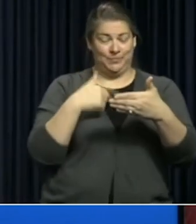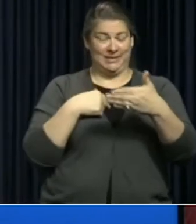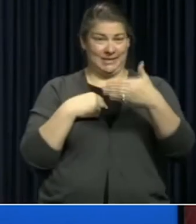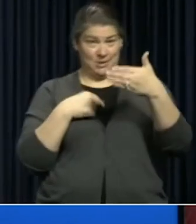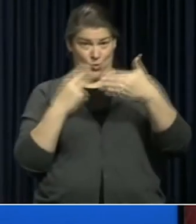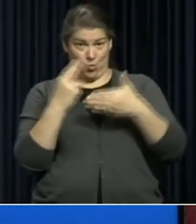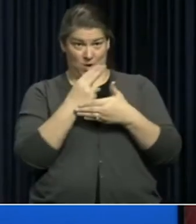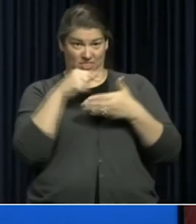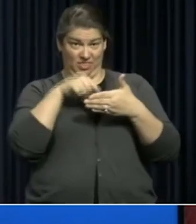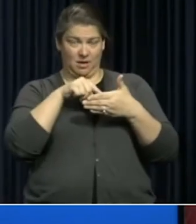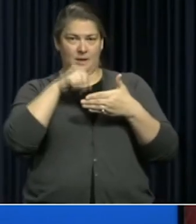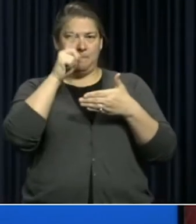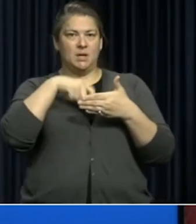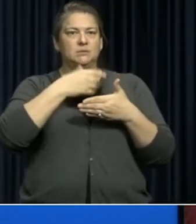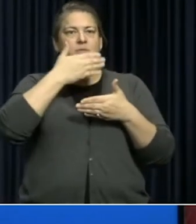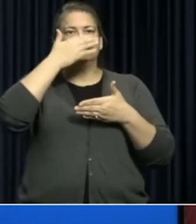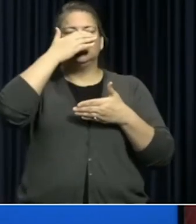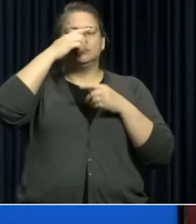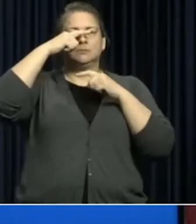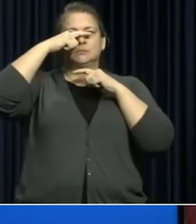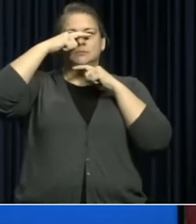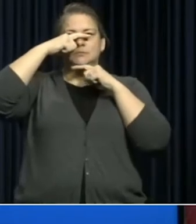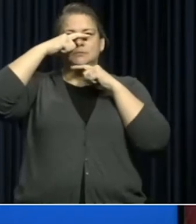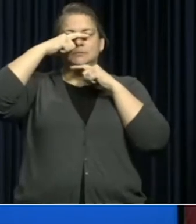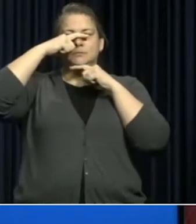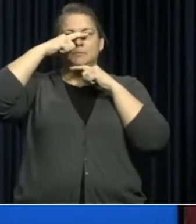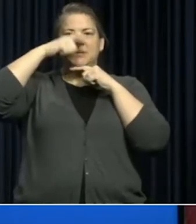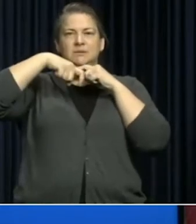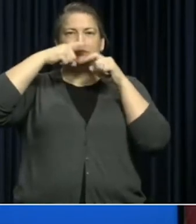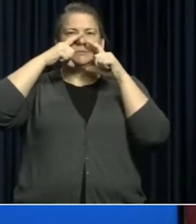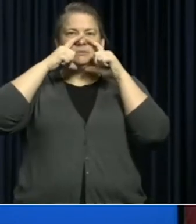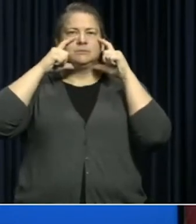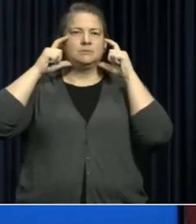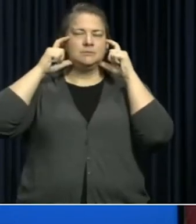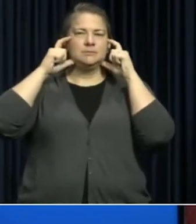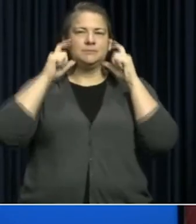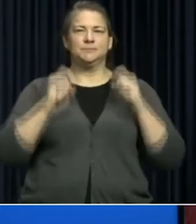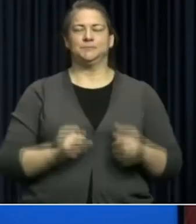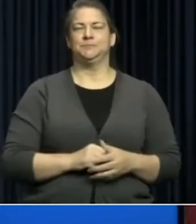these it has to cover your nose and go beneath your mouth like this.